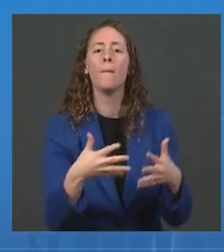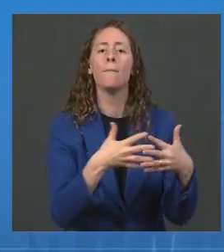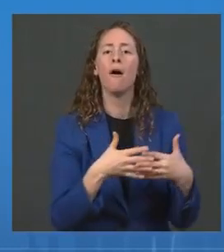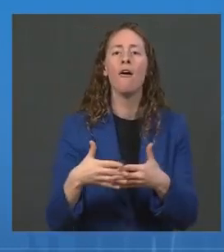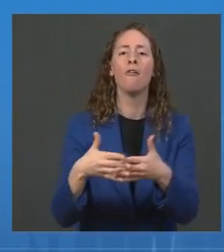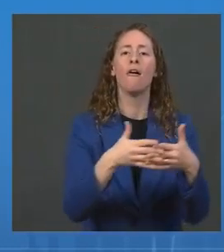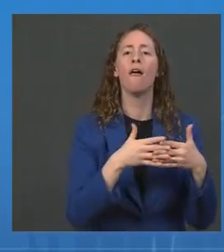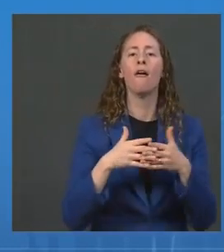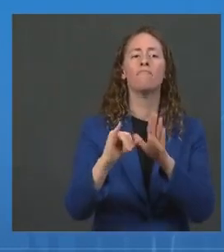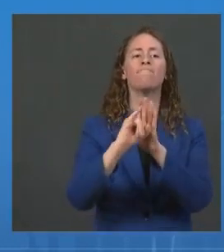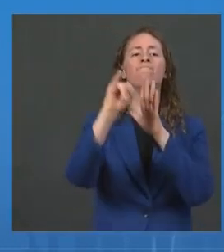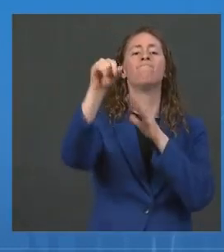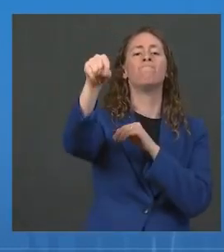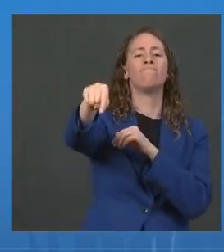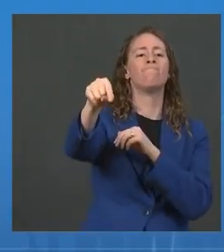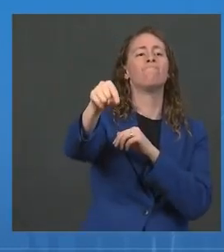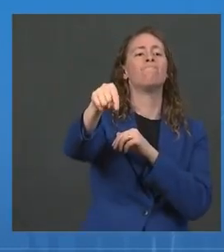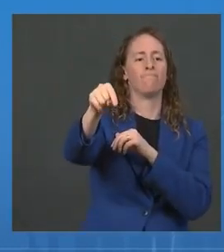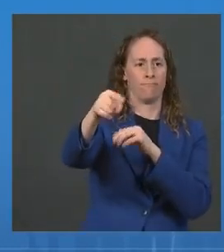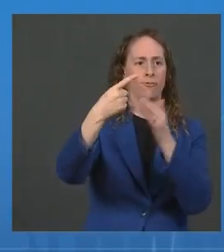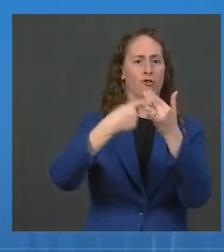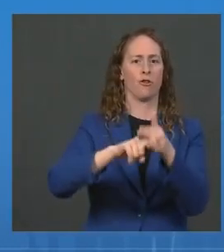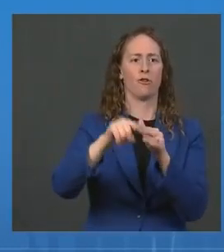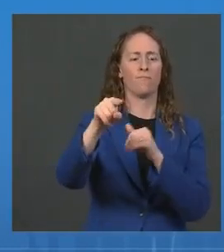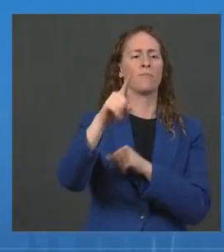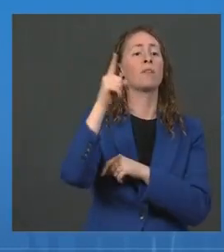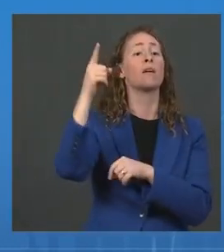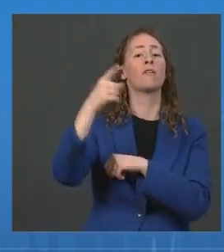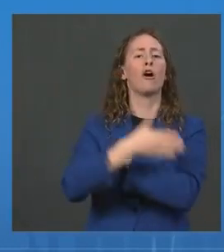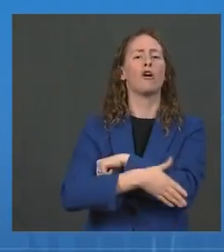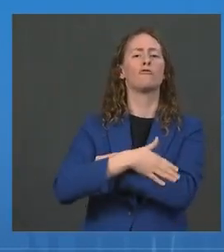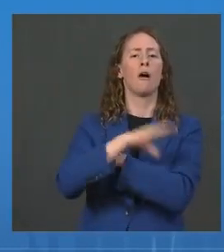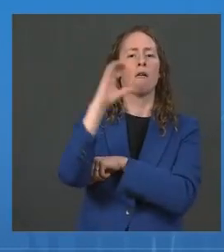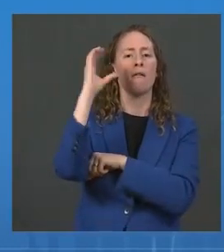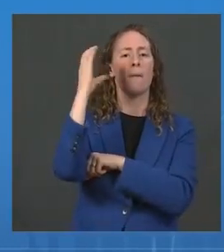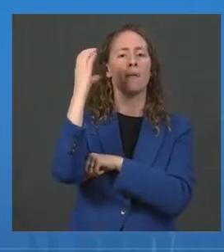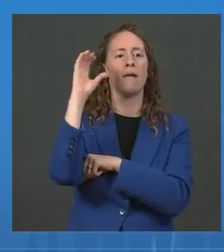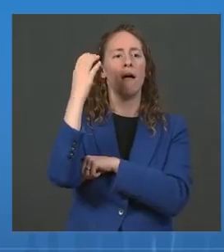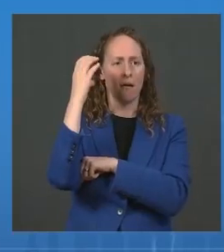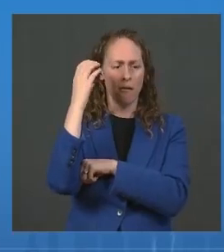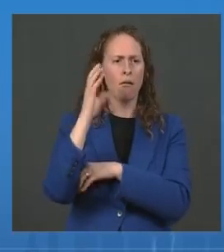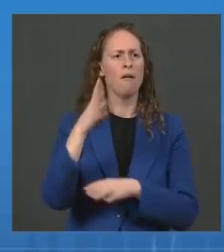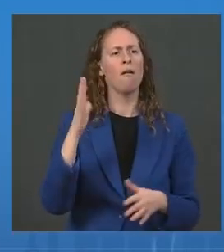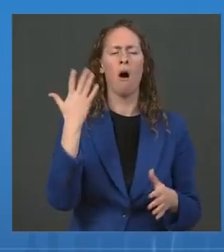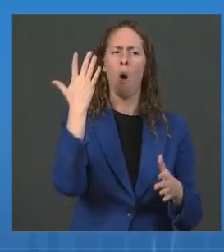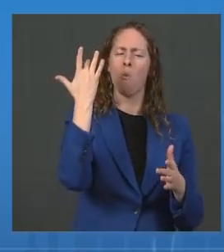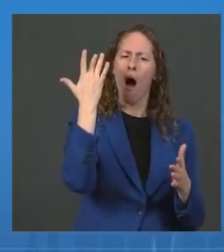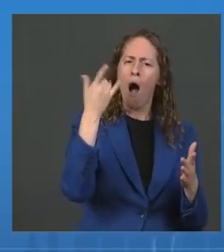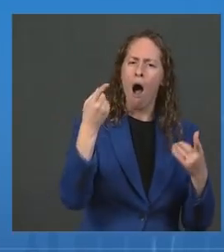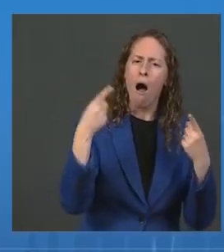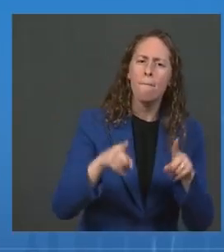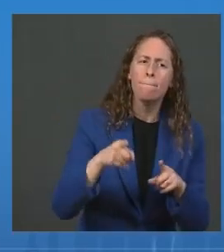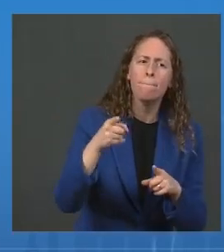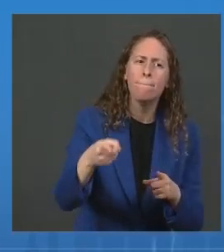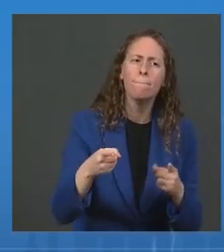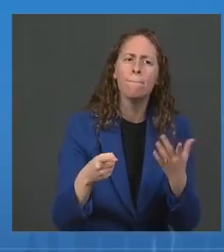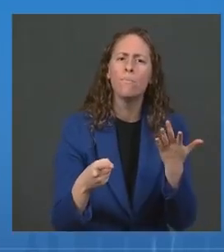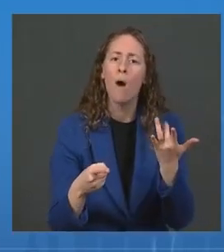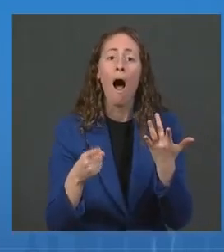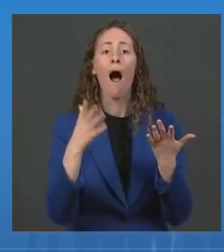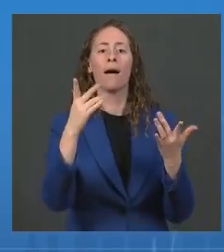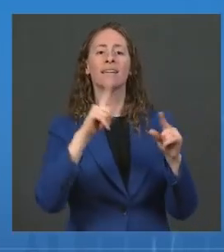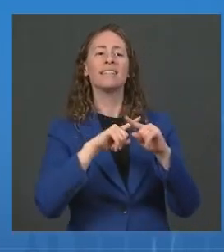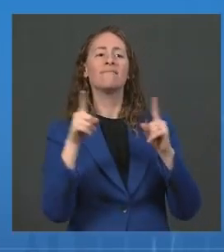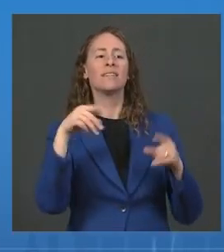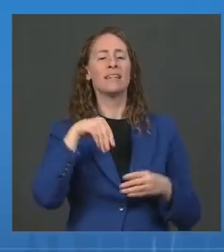isolates, for example, in Colombia. The reason it was brought to attention, it had a number of mutations that